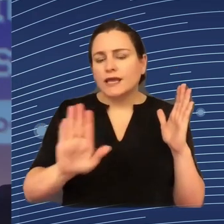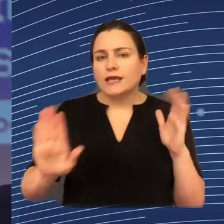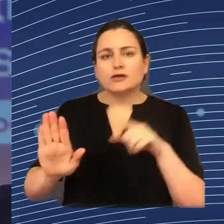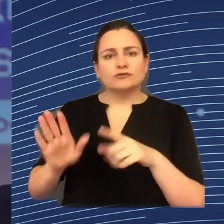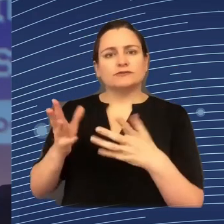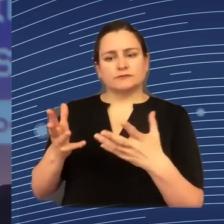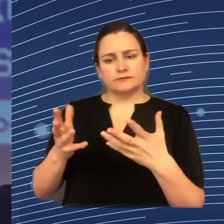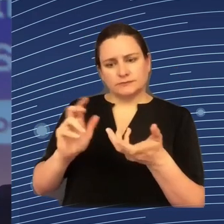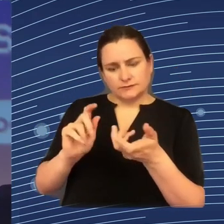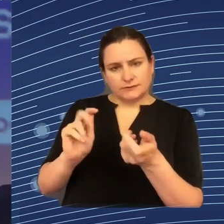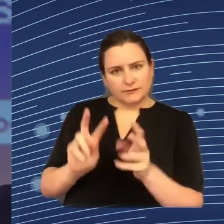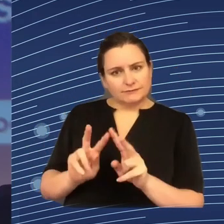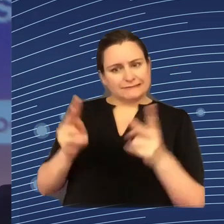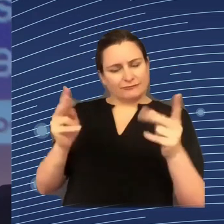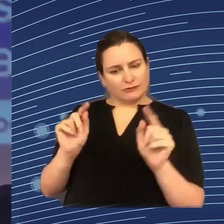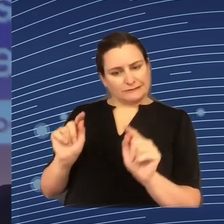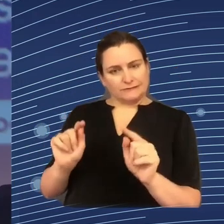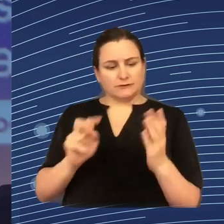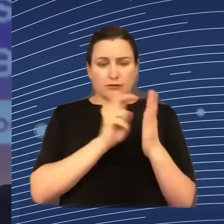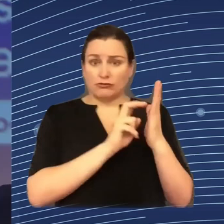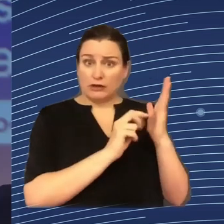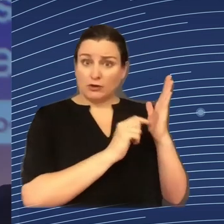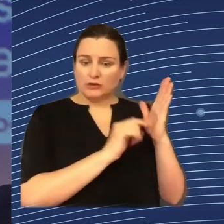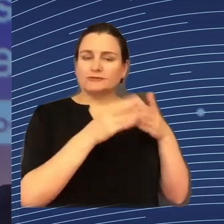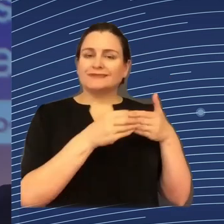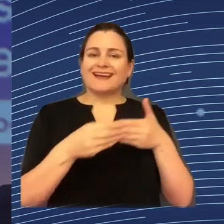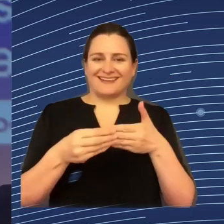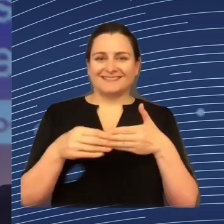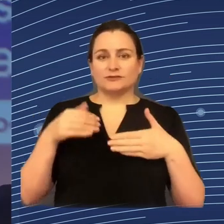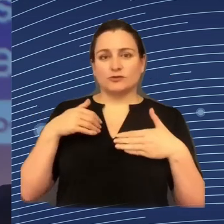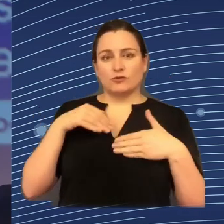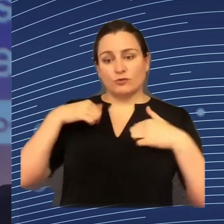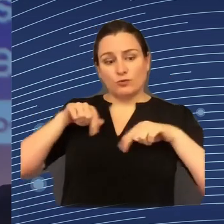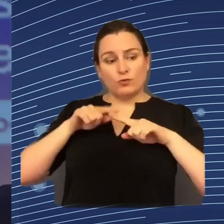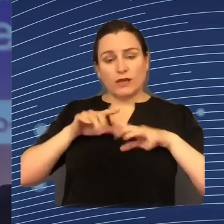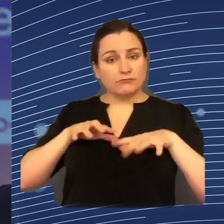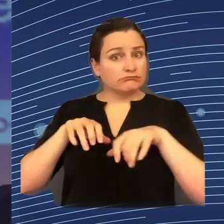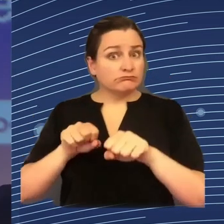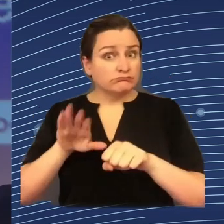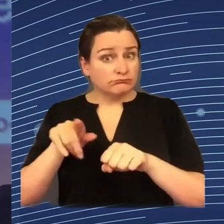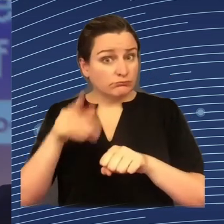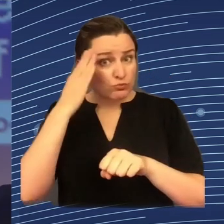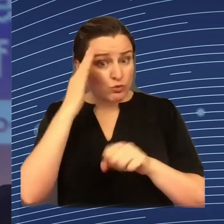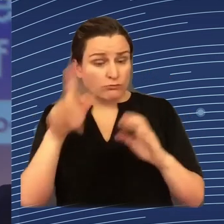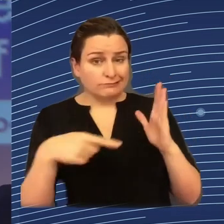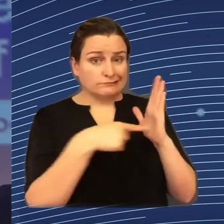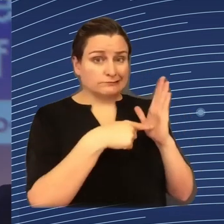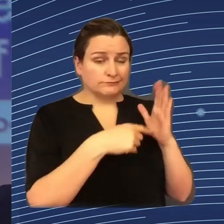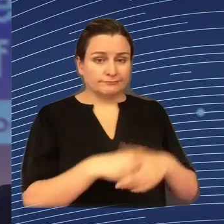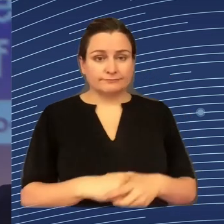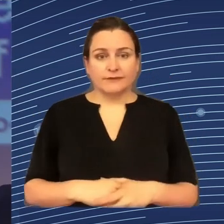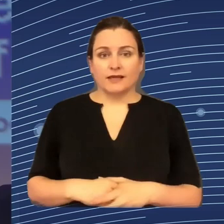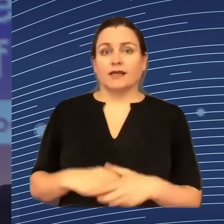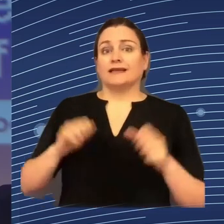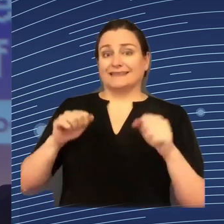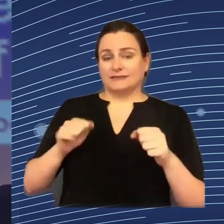out there, although regulation is necessary in some cases, of course. The importance of understanding the incentives and the importance to measure